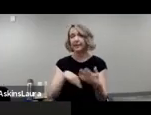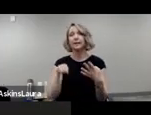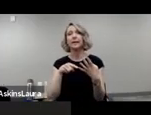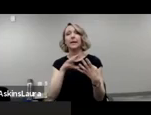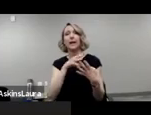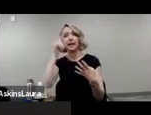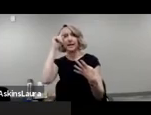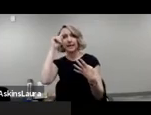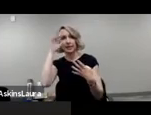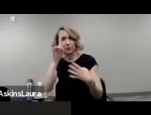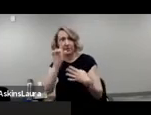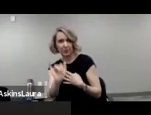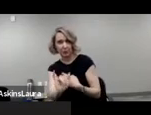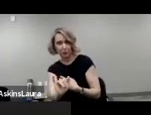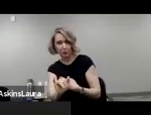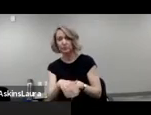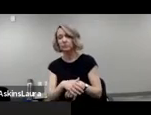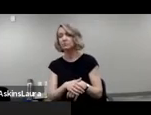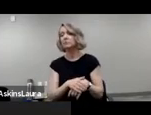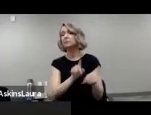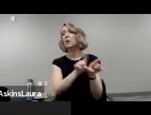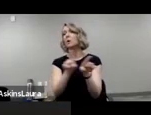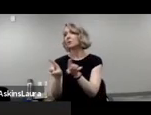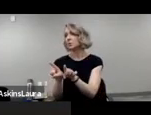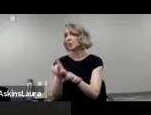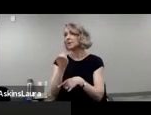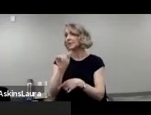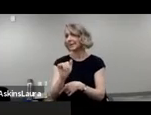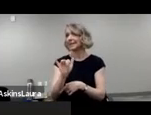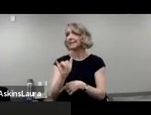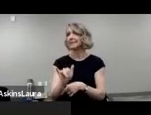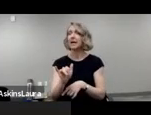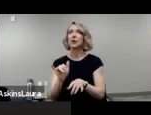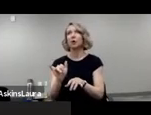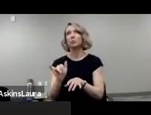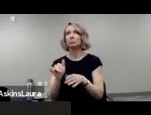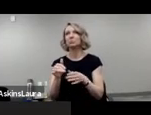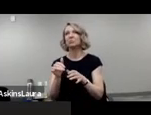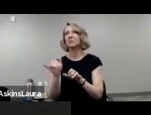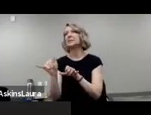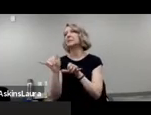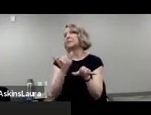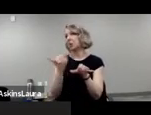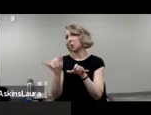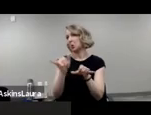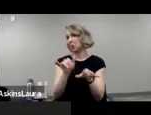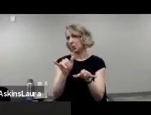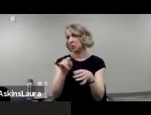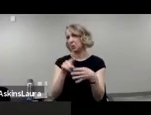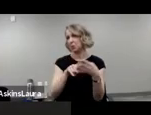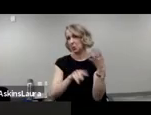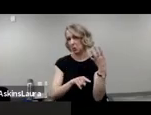intellectual disabilities, as well as disabilities that are like those, including some